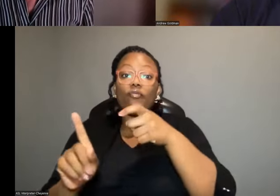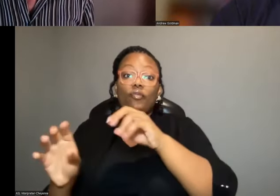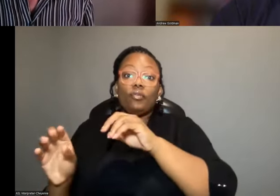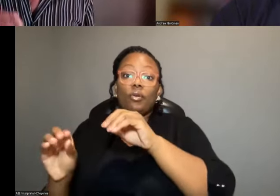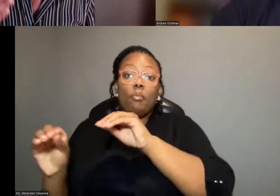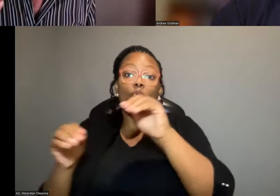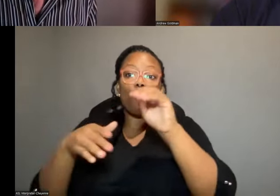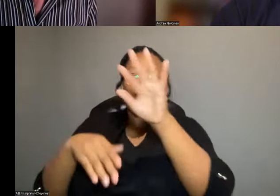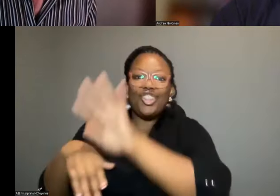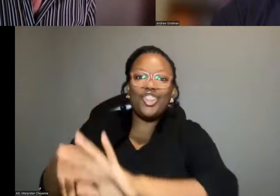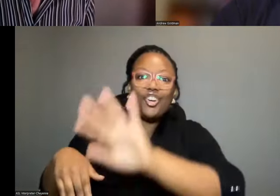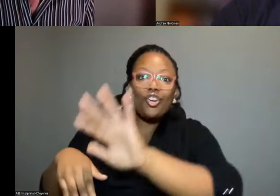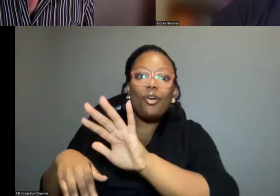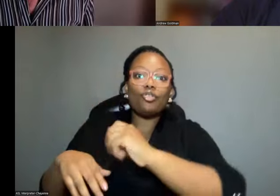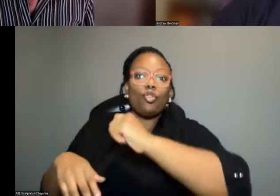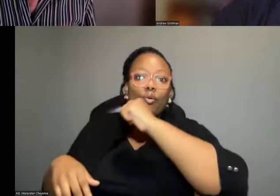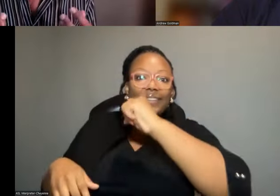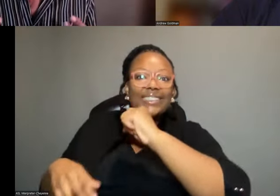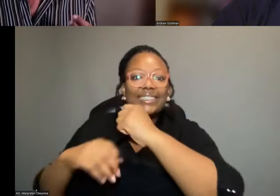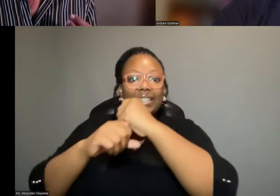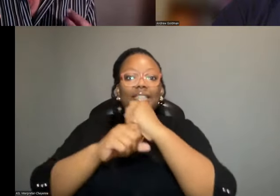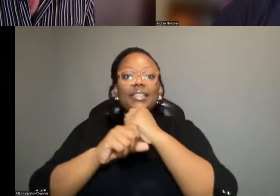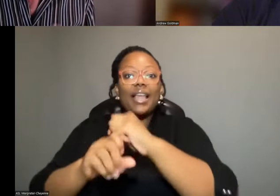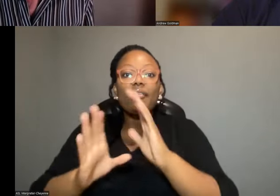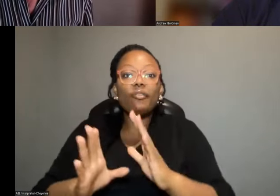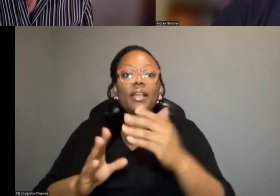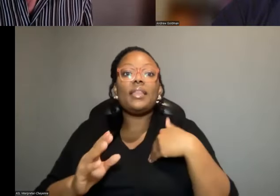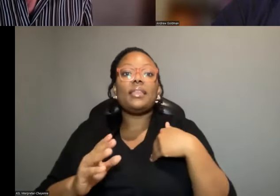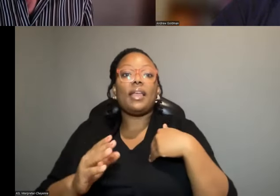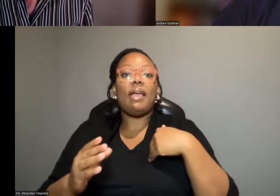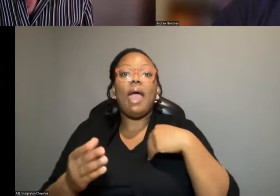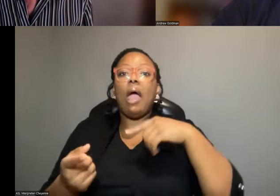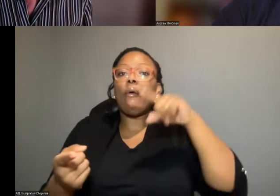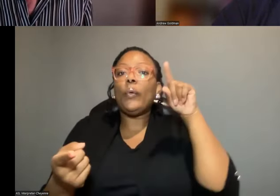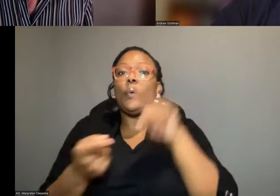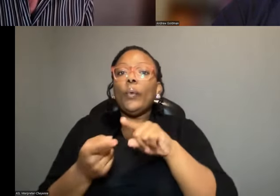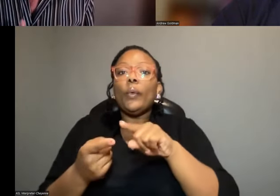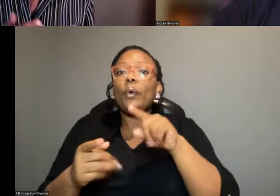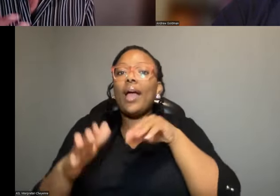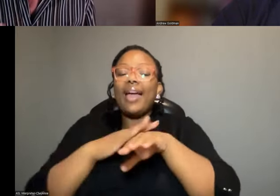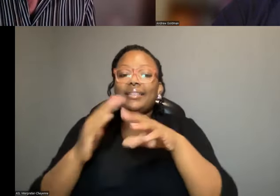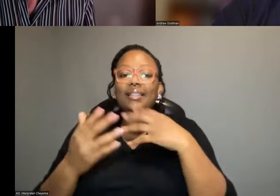coast or those who are resisting slavery, they have extremely little health access to health care.